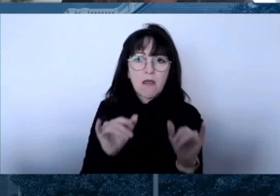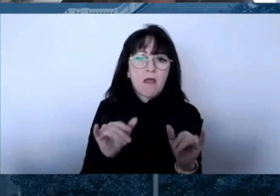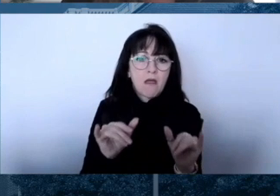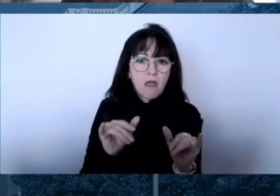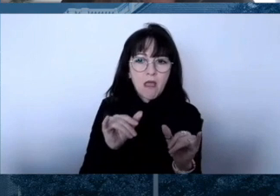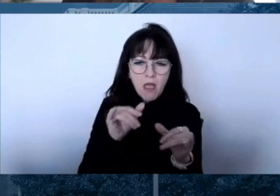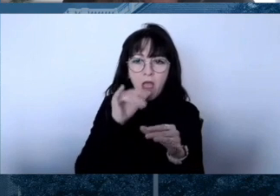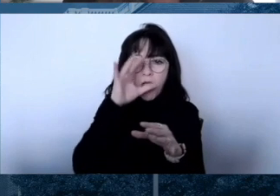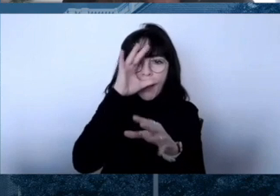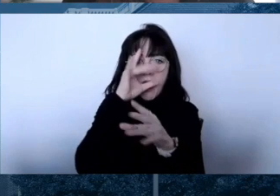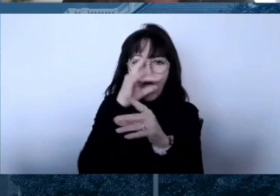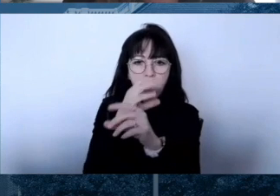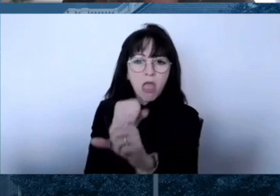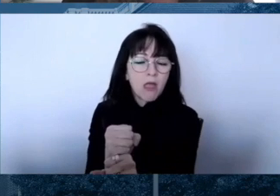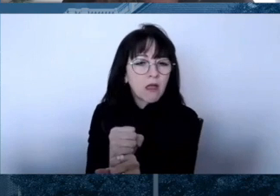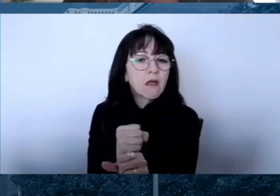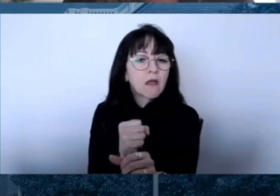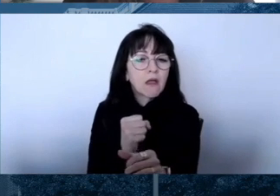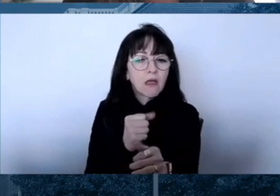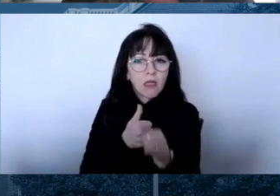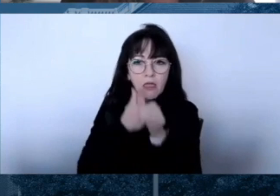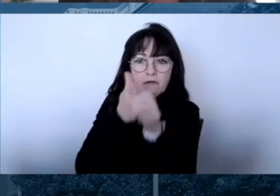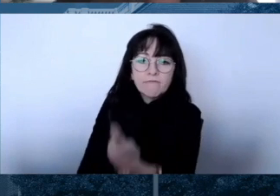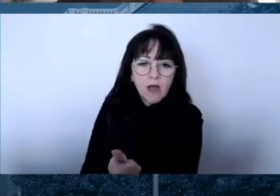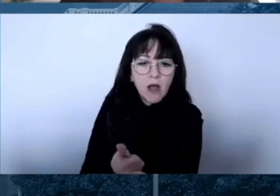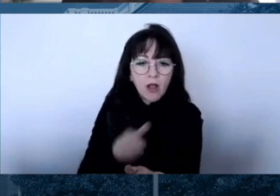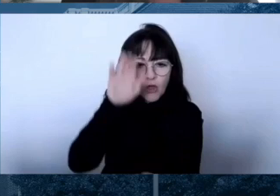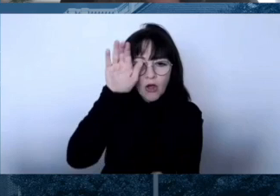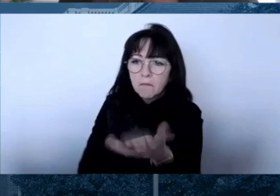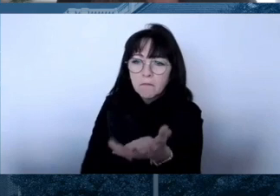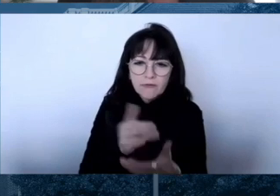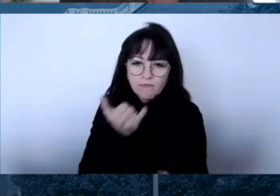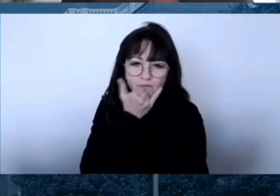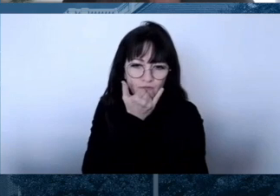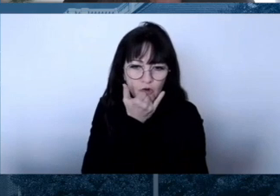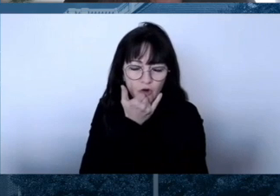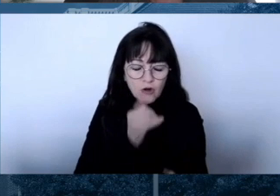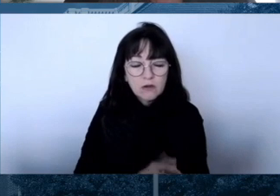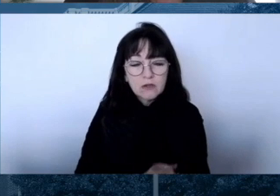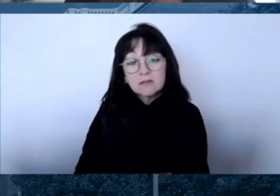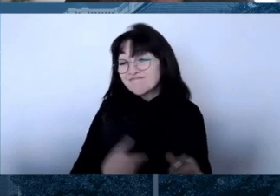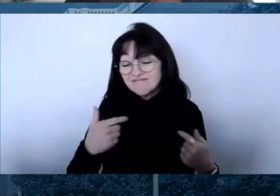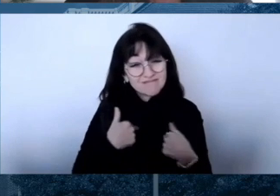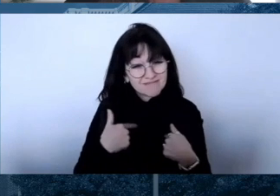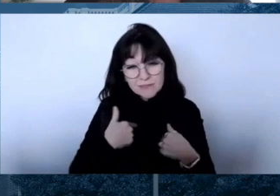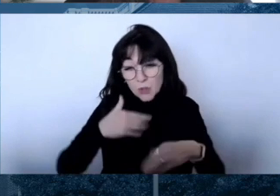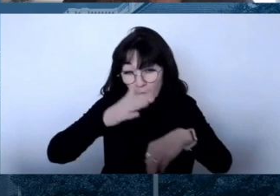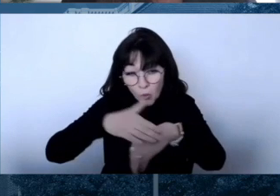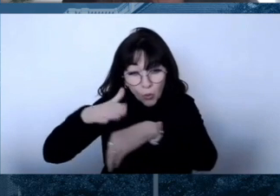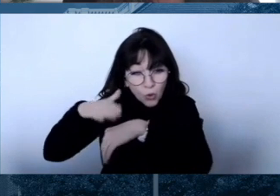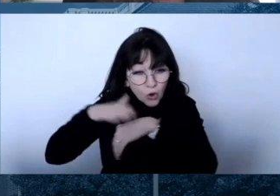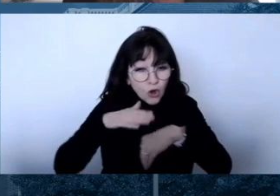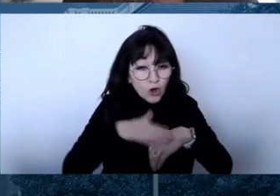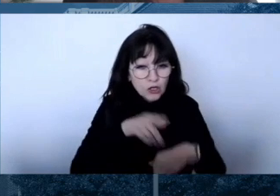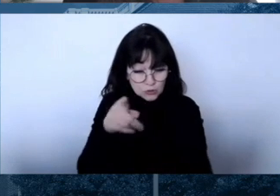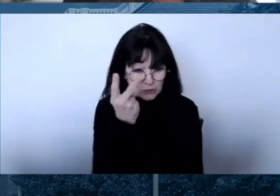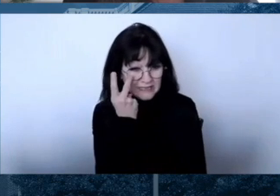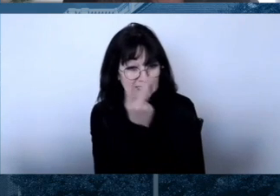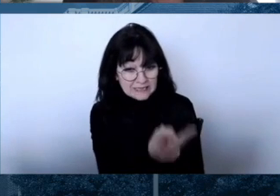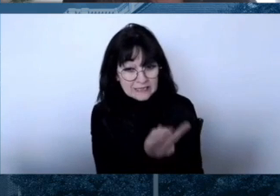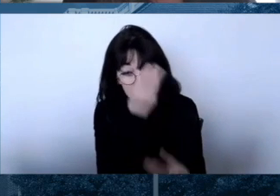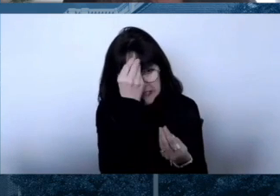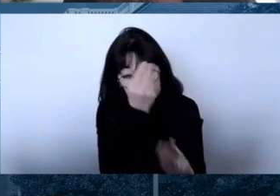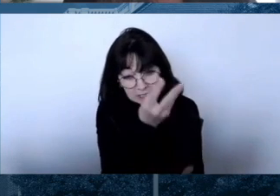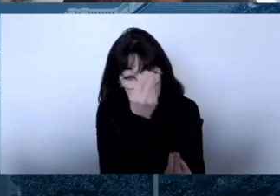assess whether or not it's credible. First of all, did you check with CDC sources or health